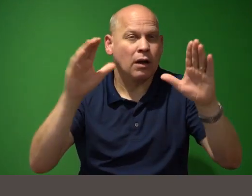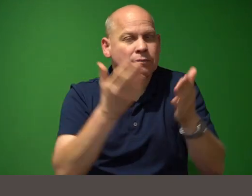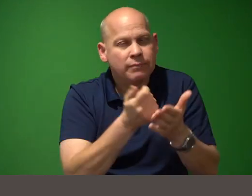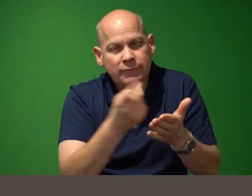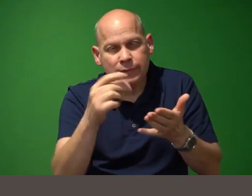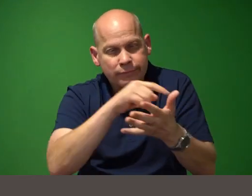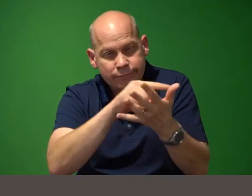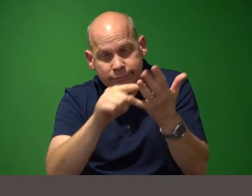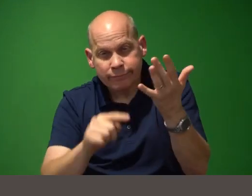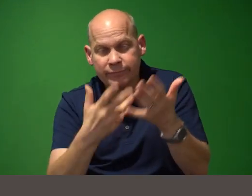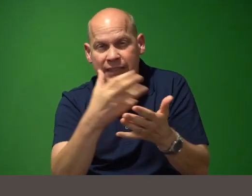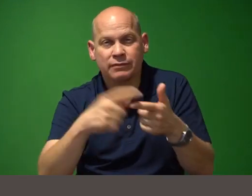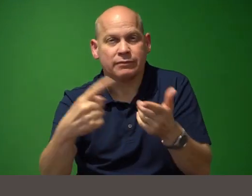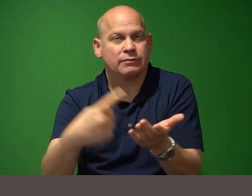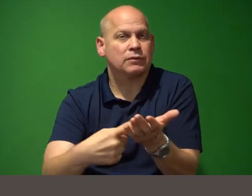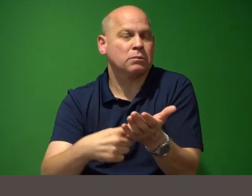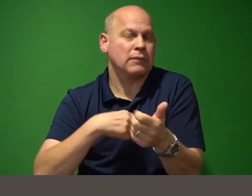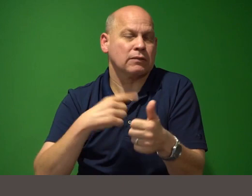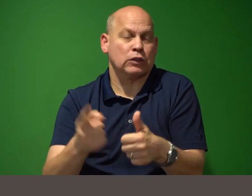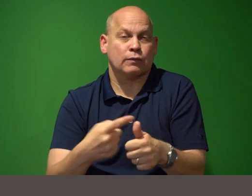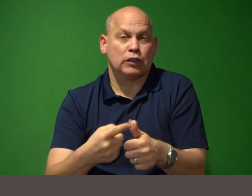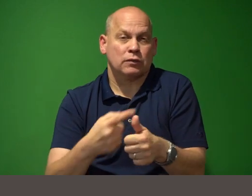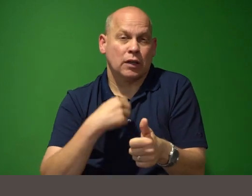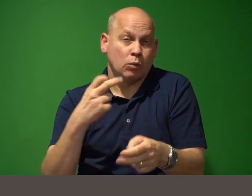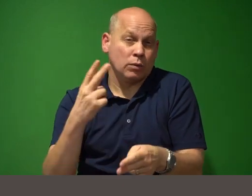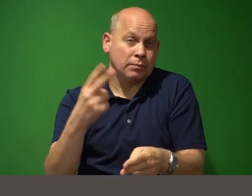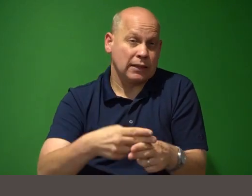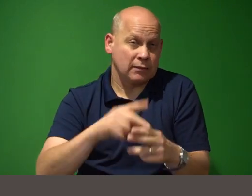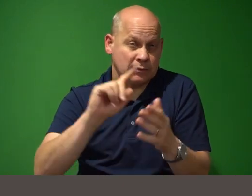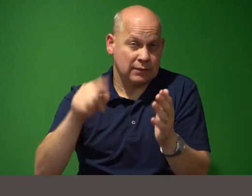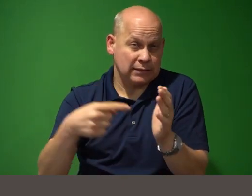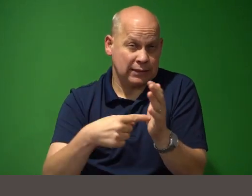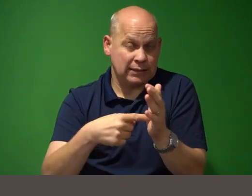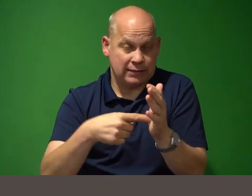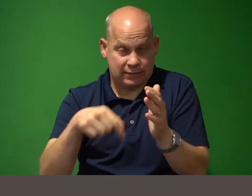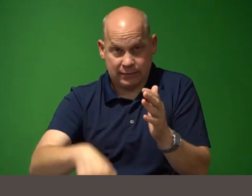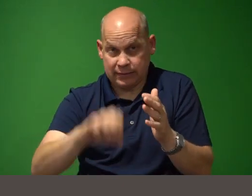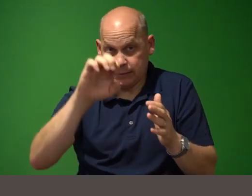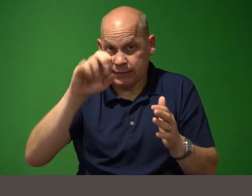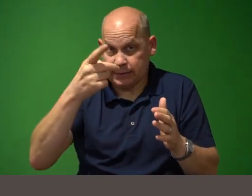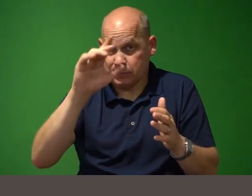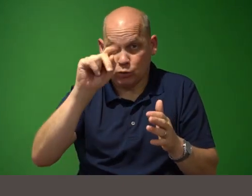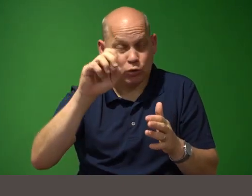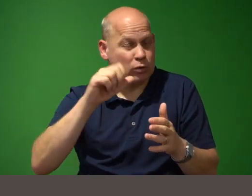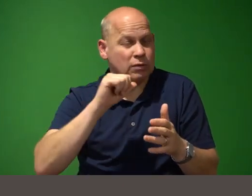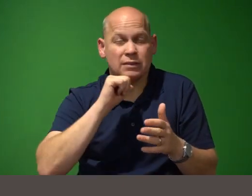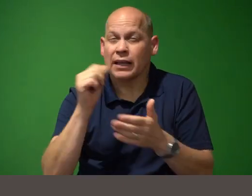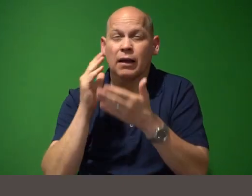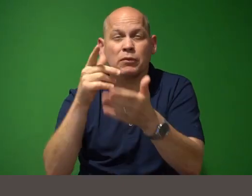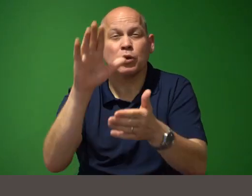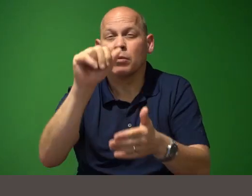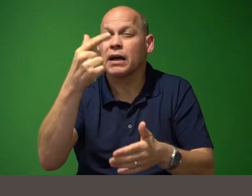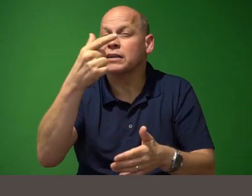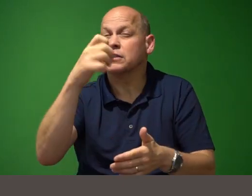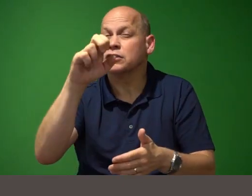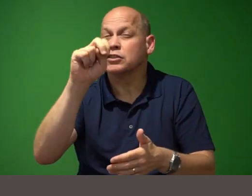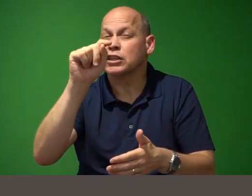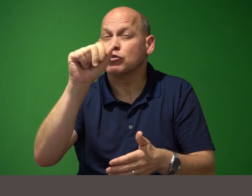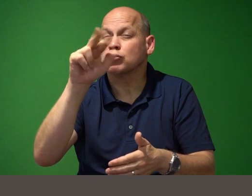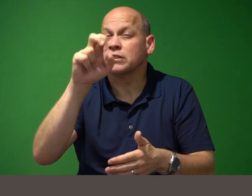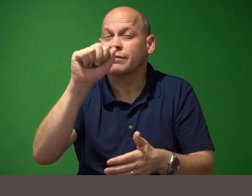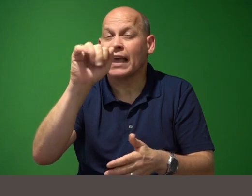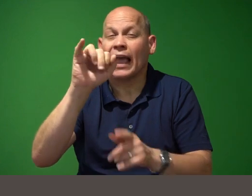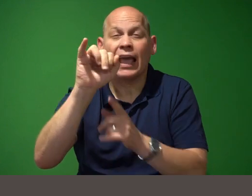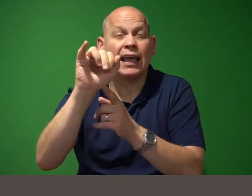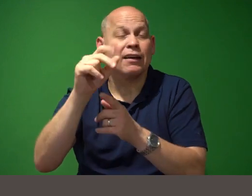i wanted to mention this episode is not brought to you by generative ai so any unfunny jokes